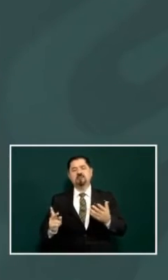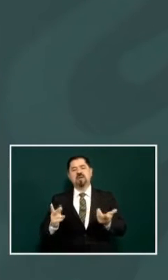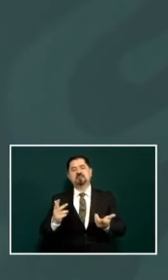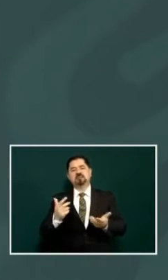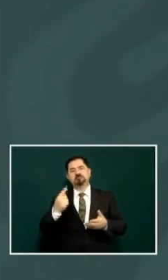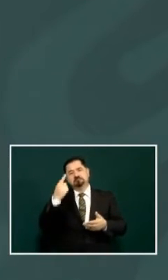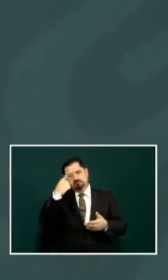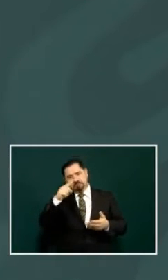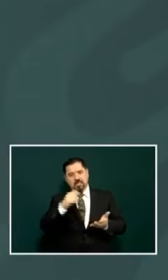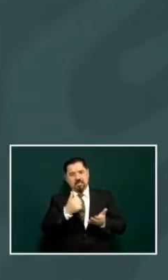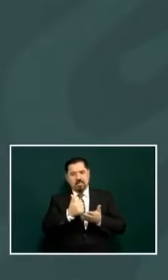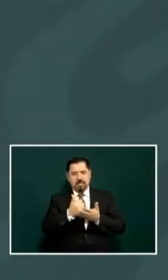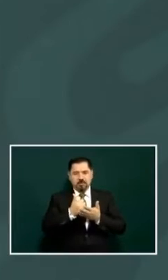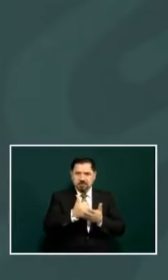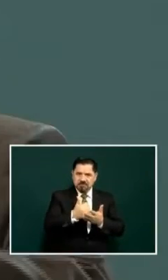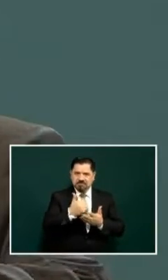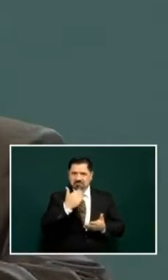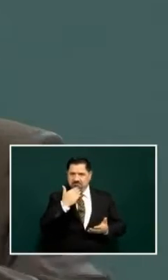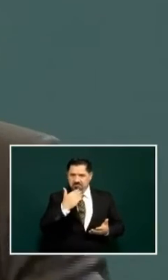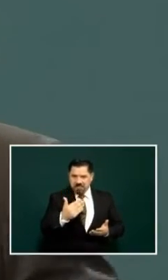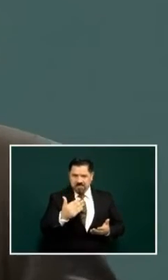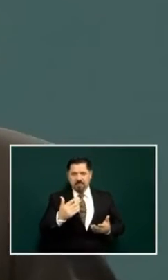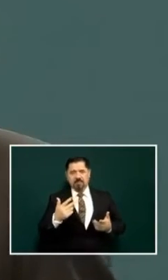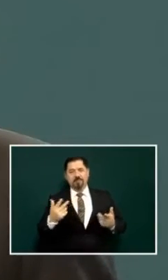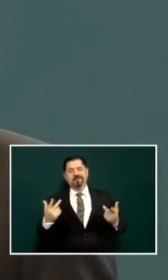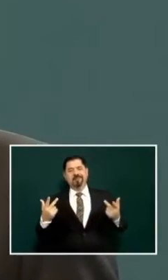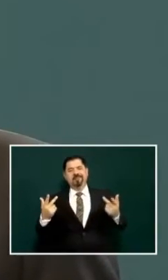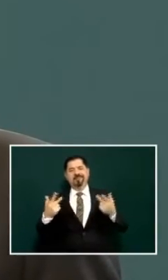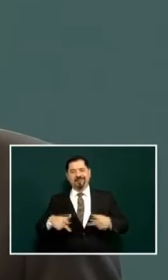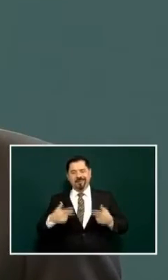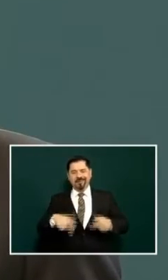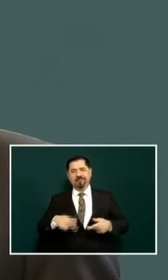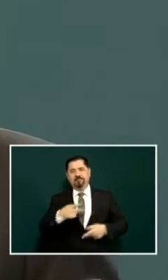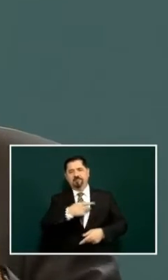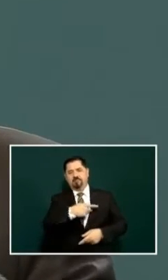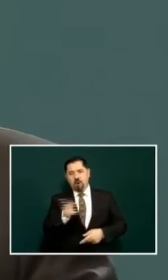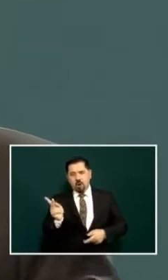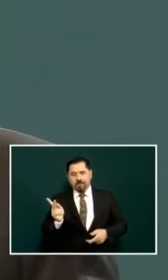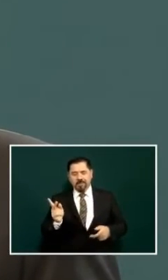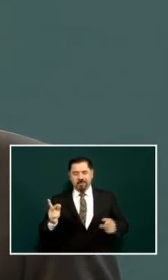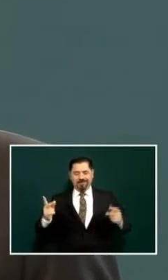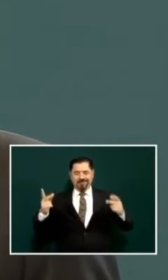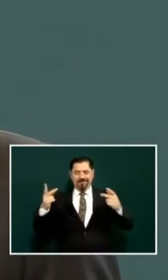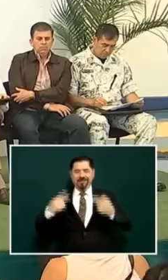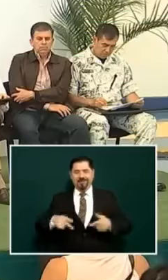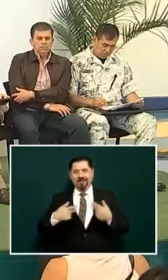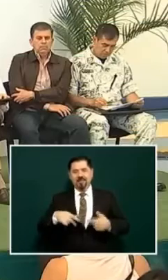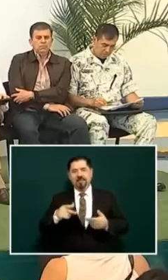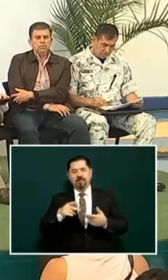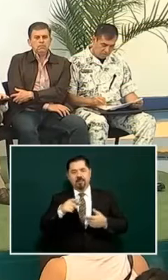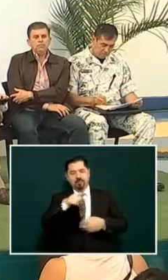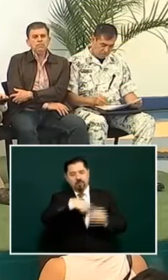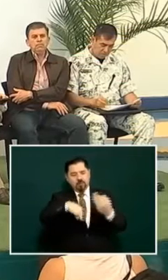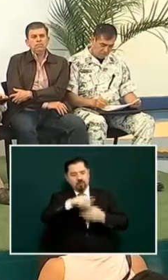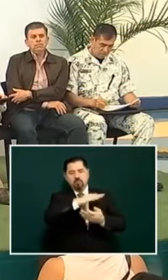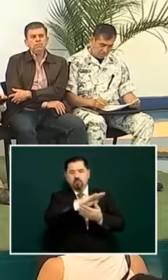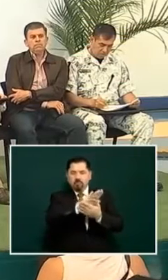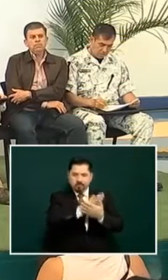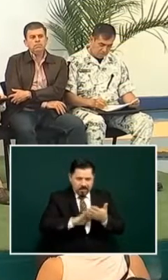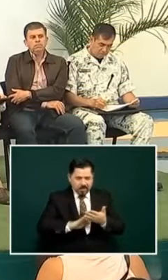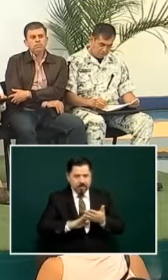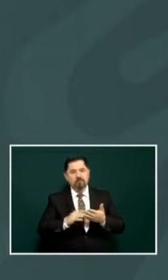that also help the people that are impoverished the humble people